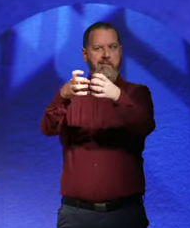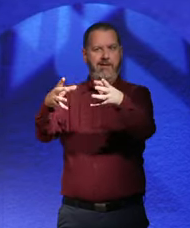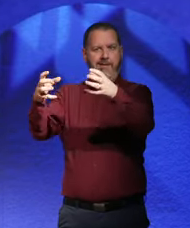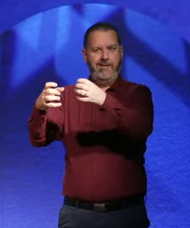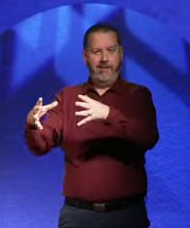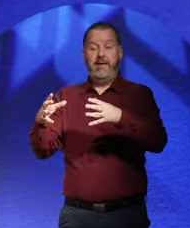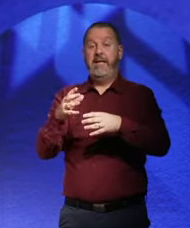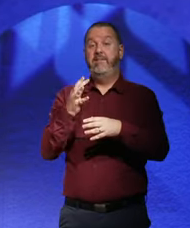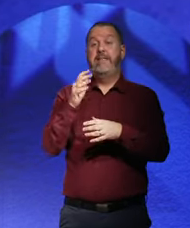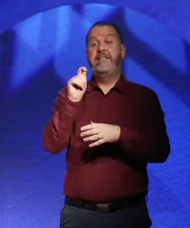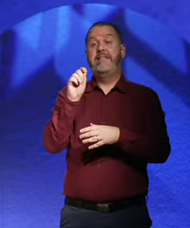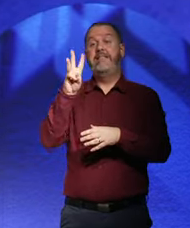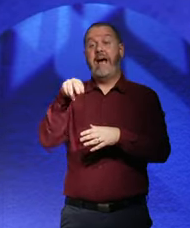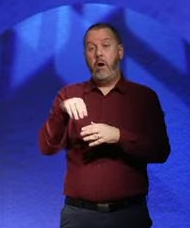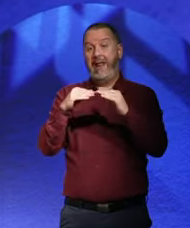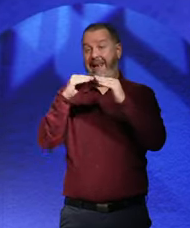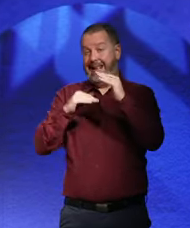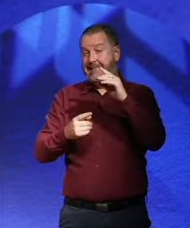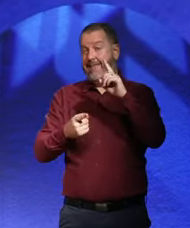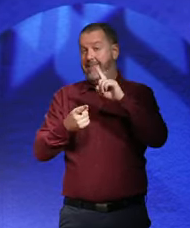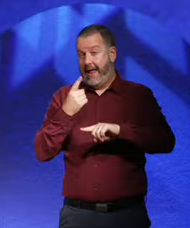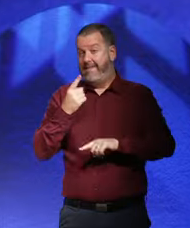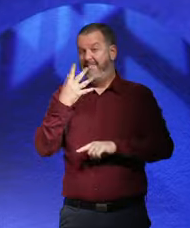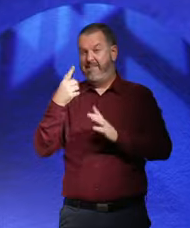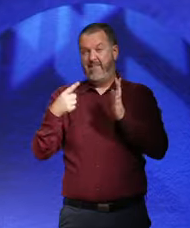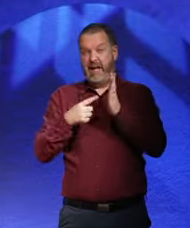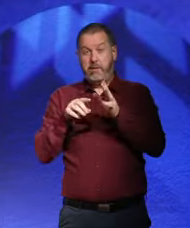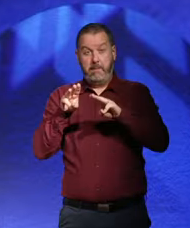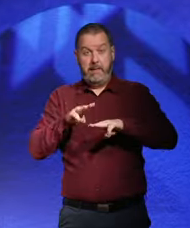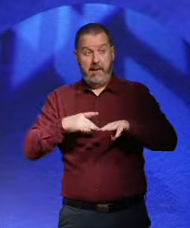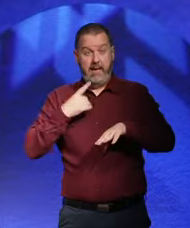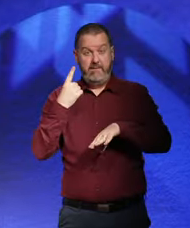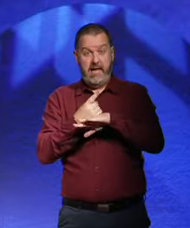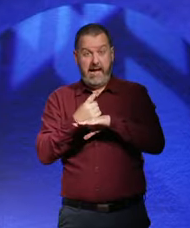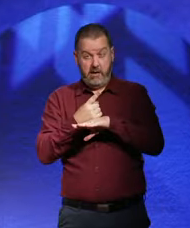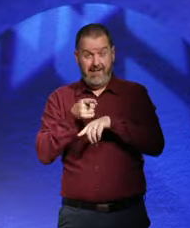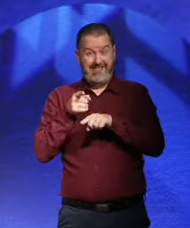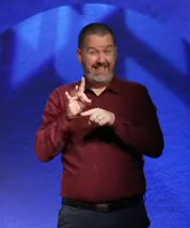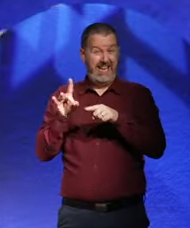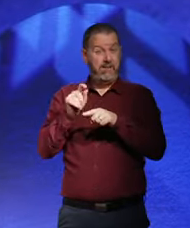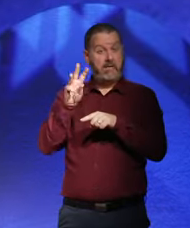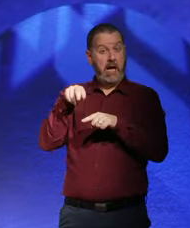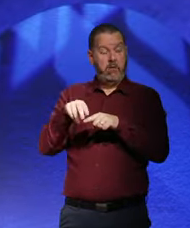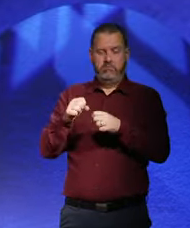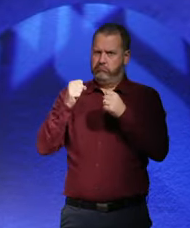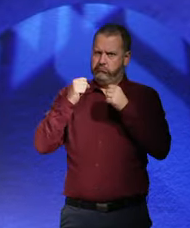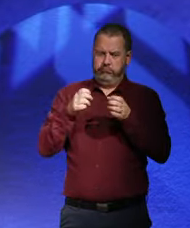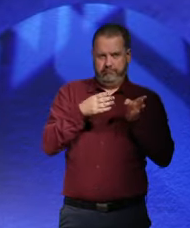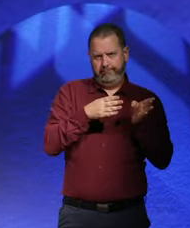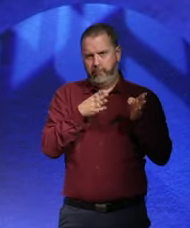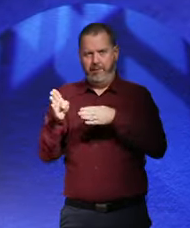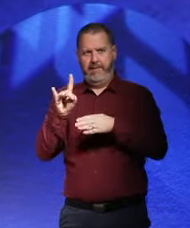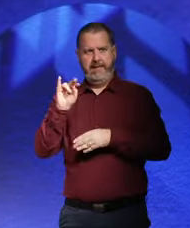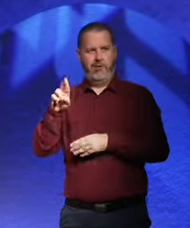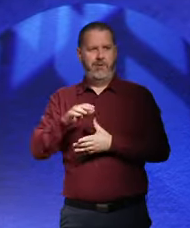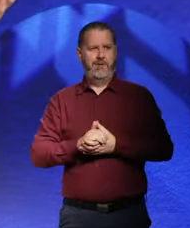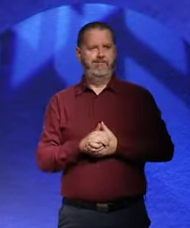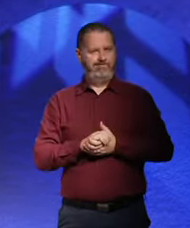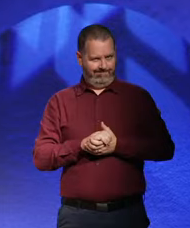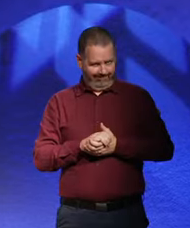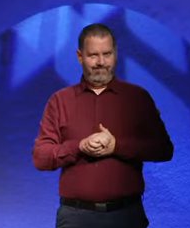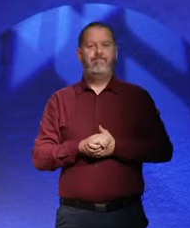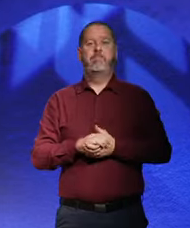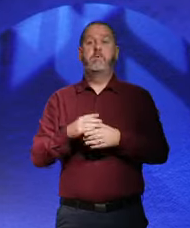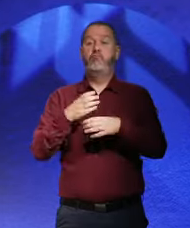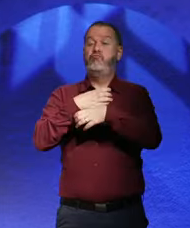with less than 5,000 populations. Totally rural. He wins in totally